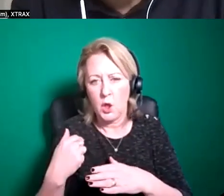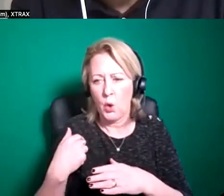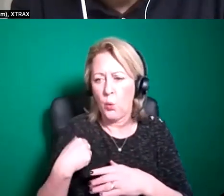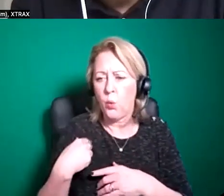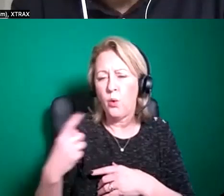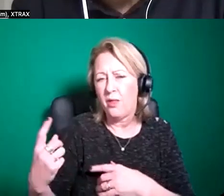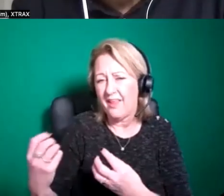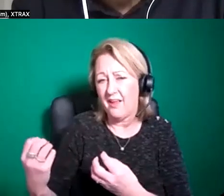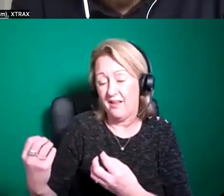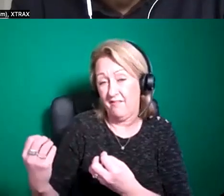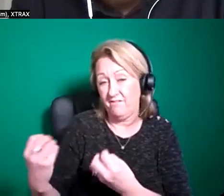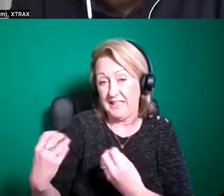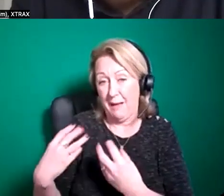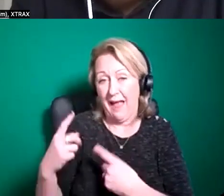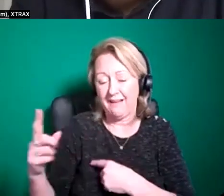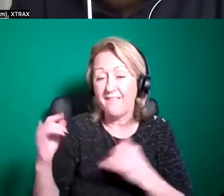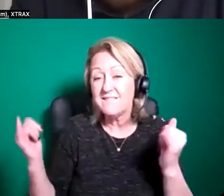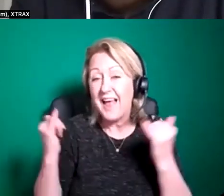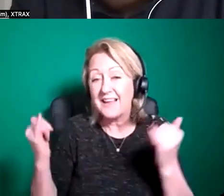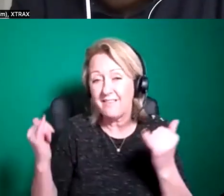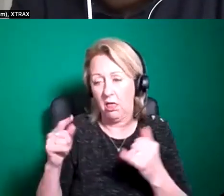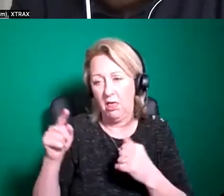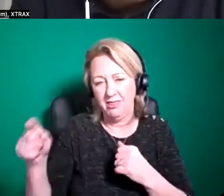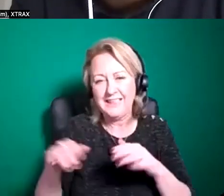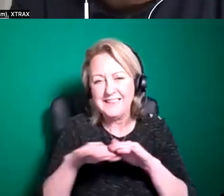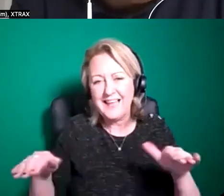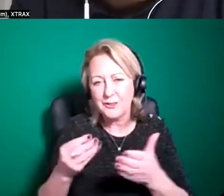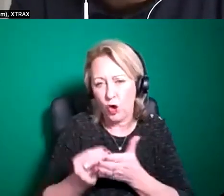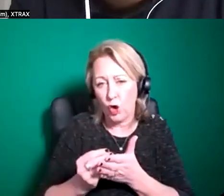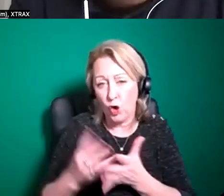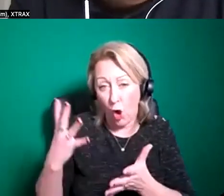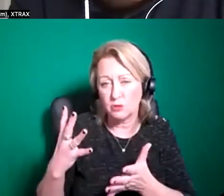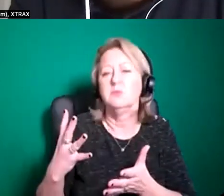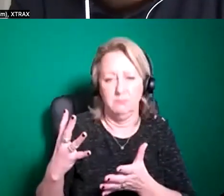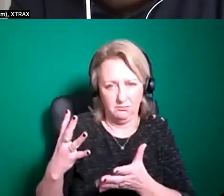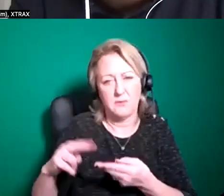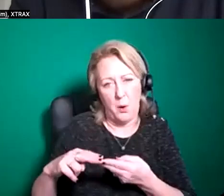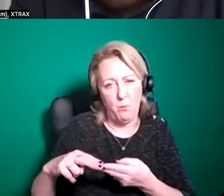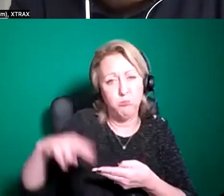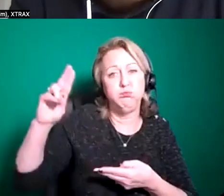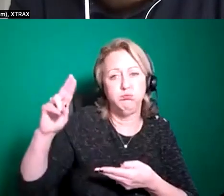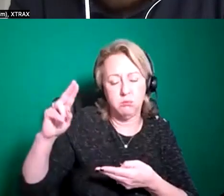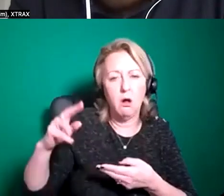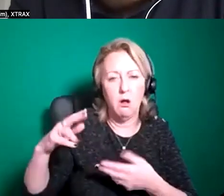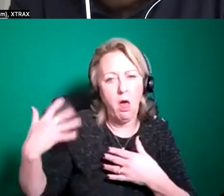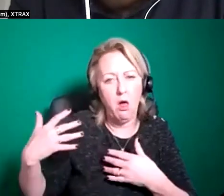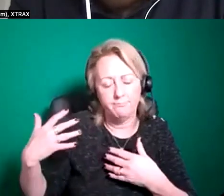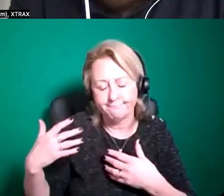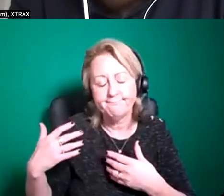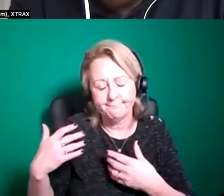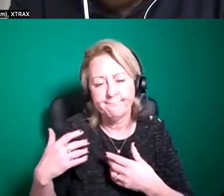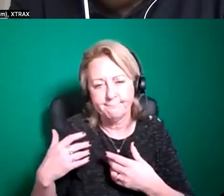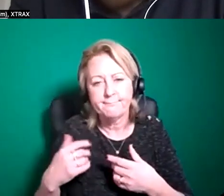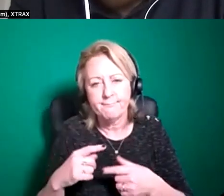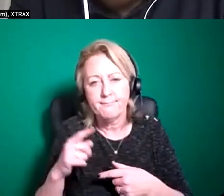from our festival partners that a lot of their kind of staging costs were increasing quite dramatically and so i think we're talking for a lot of people and